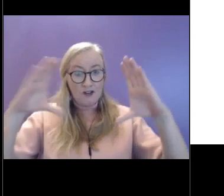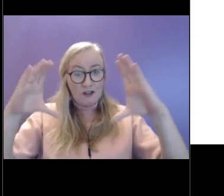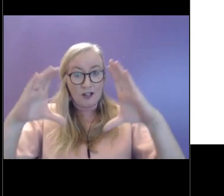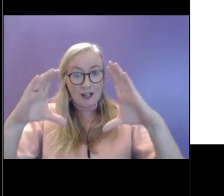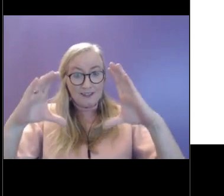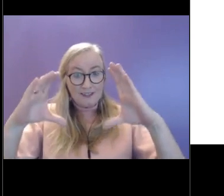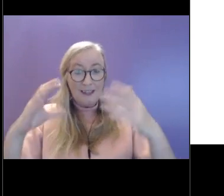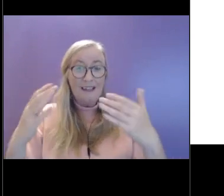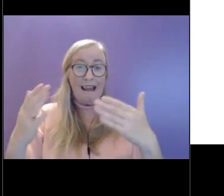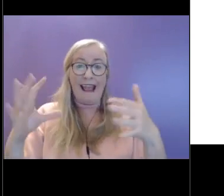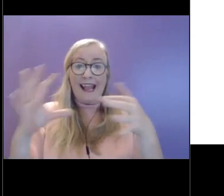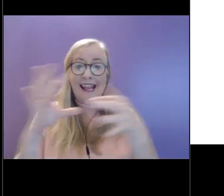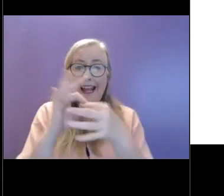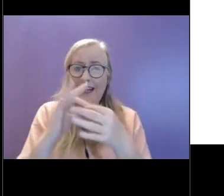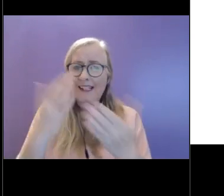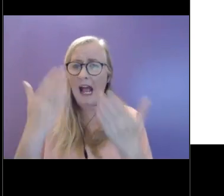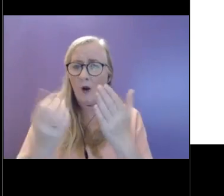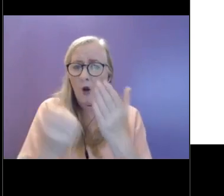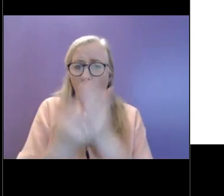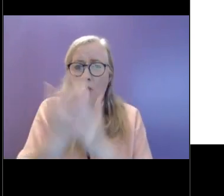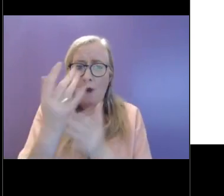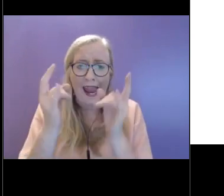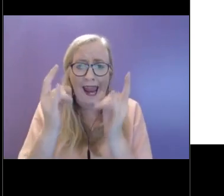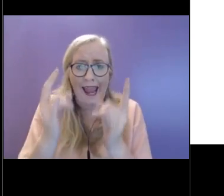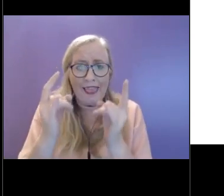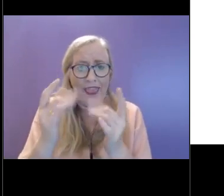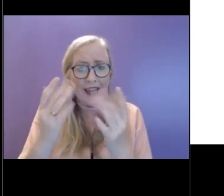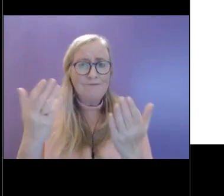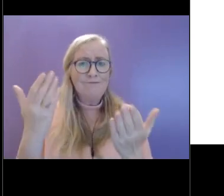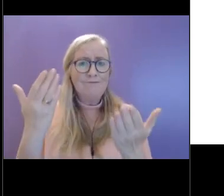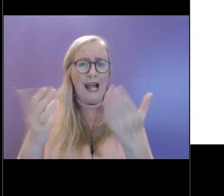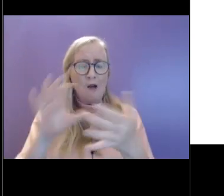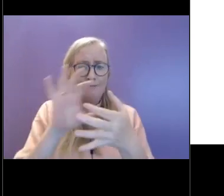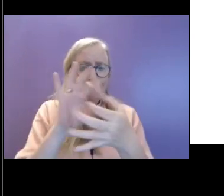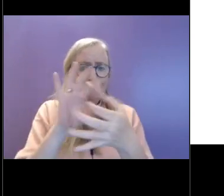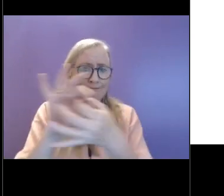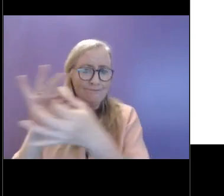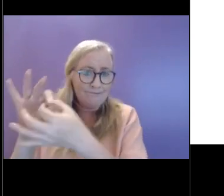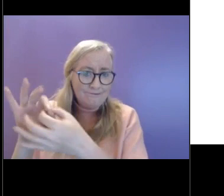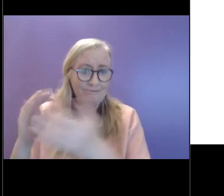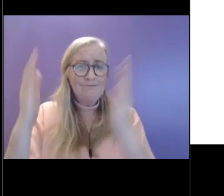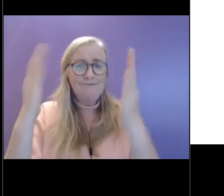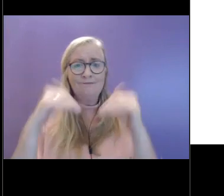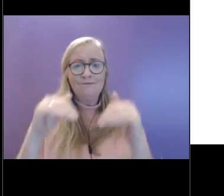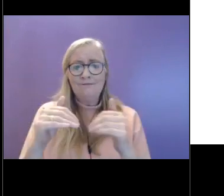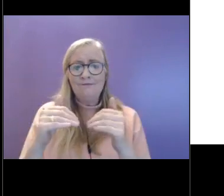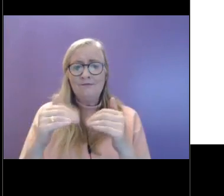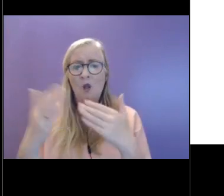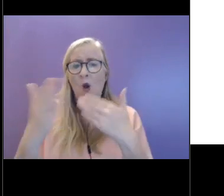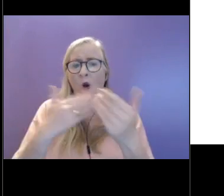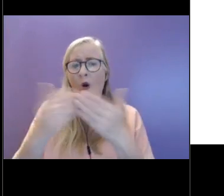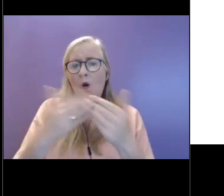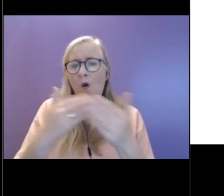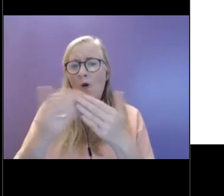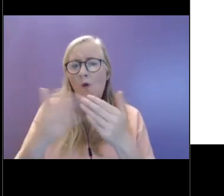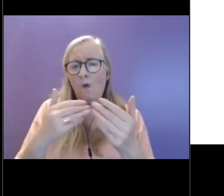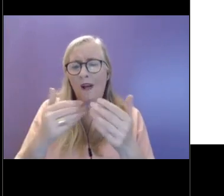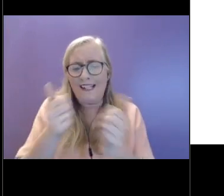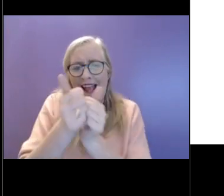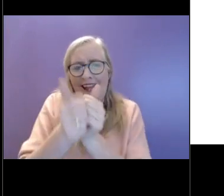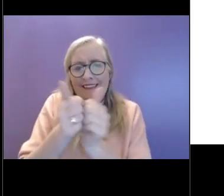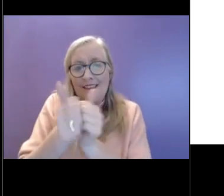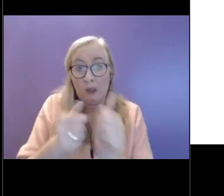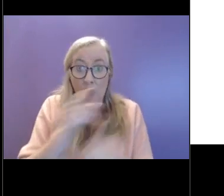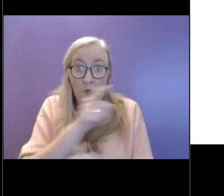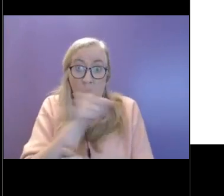grow healthy connections with people in your life? In being active, which ways of being active do you enjoy?